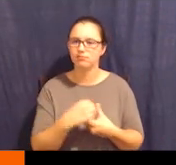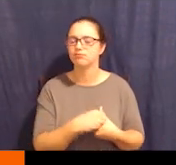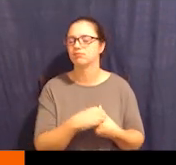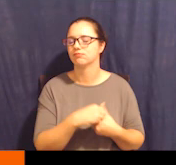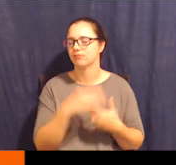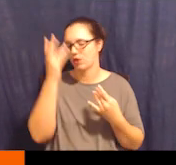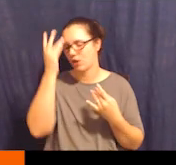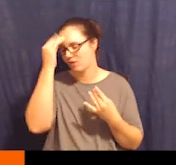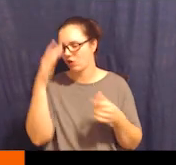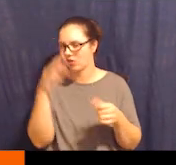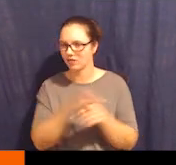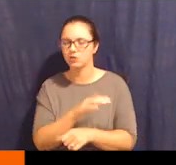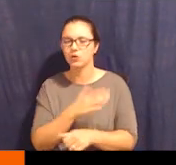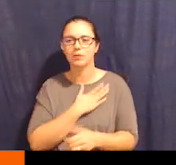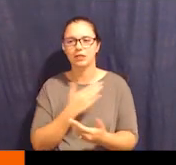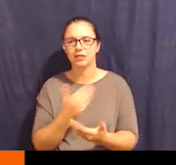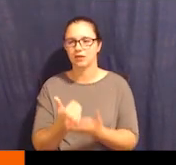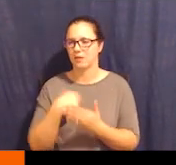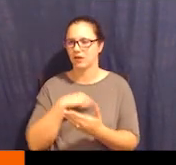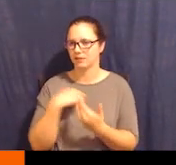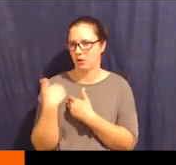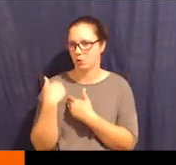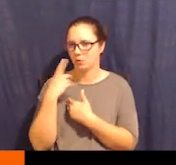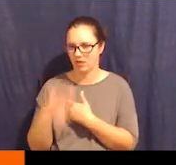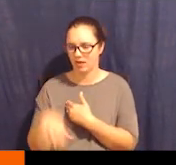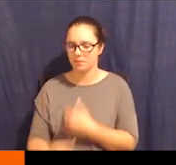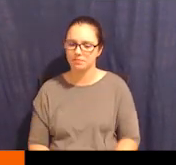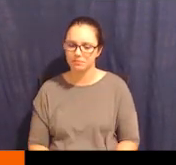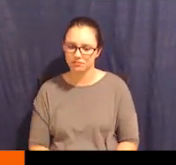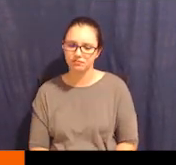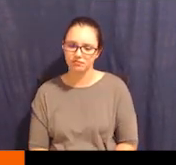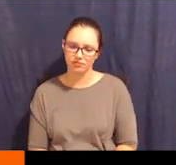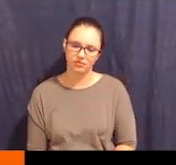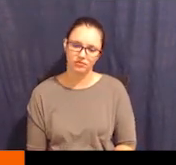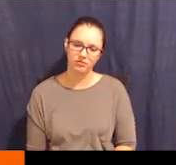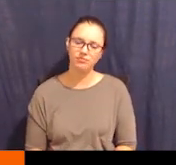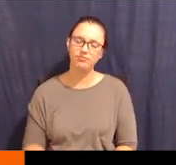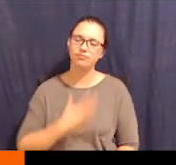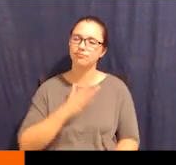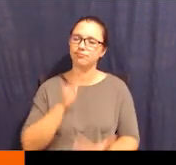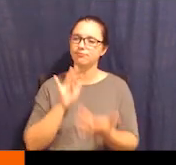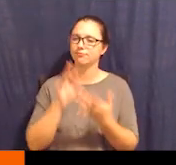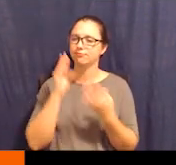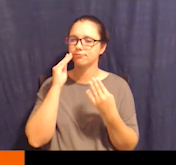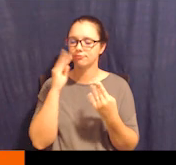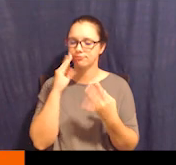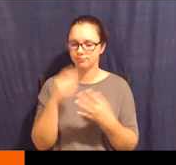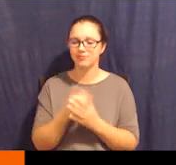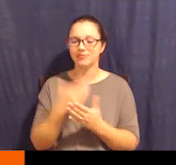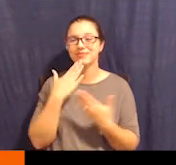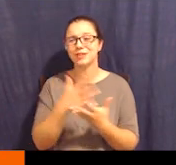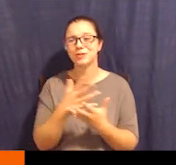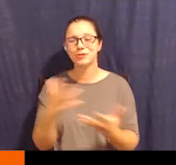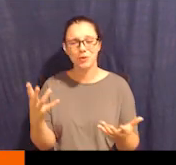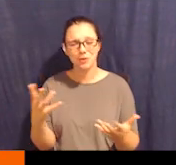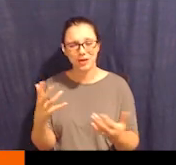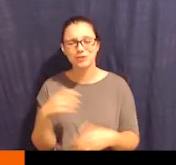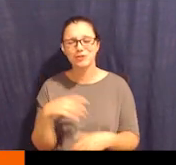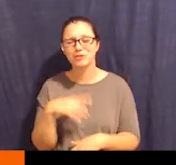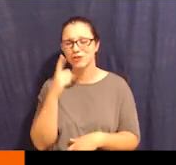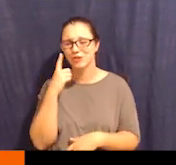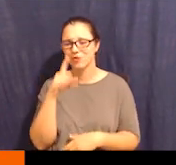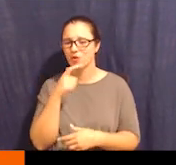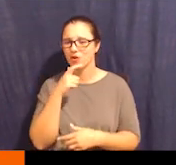So here is my contact information. Thank you guys so much for walking through this process with me. I hope that you are